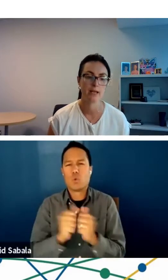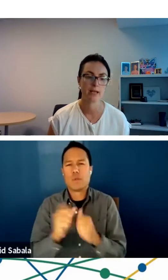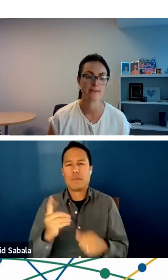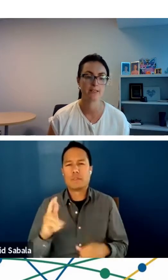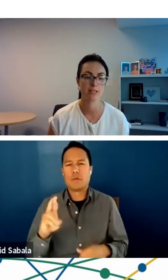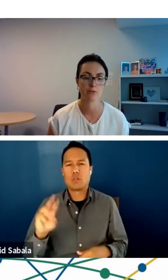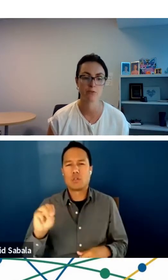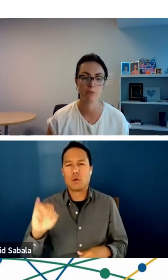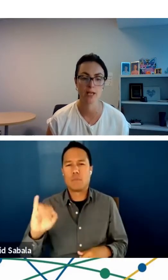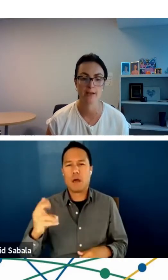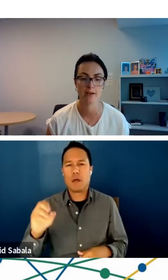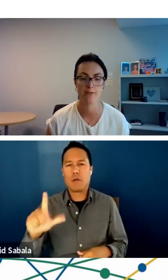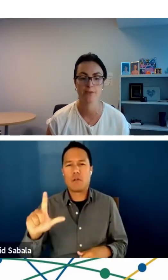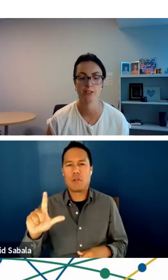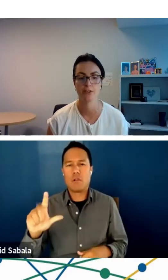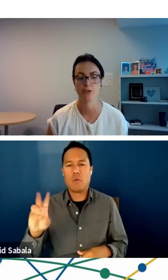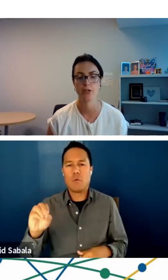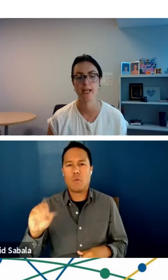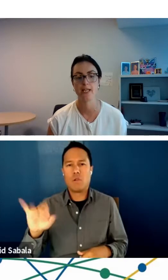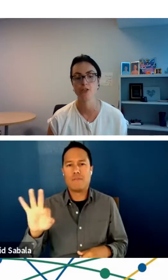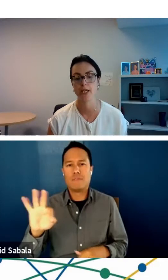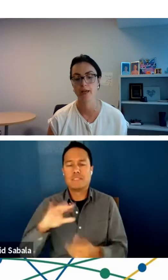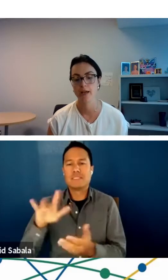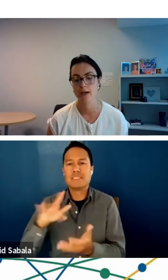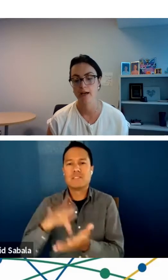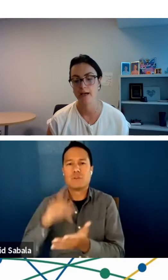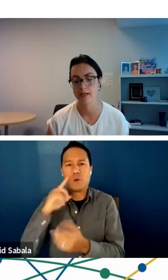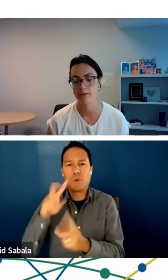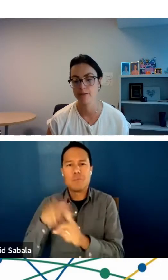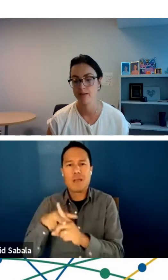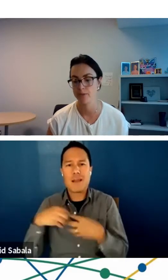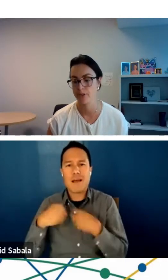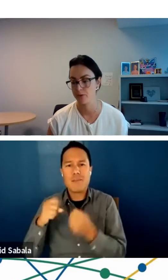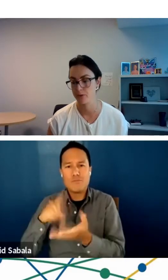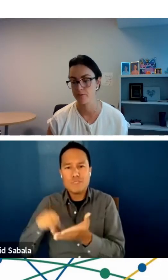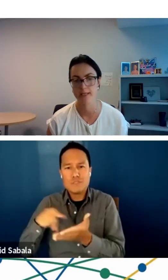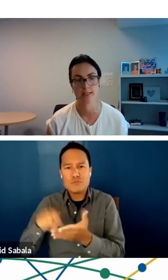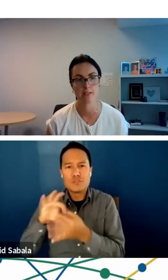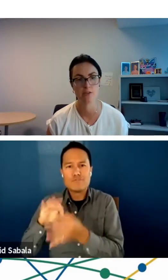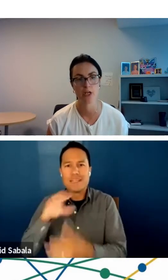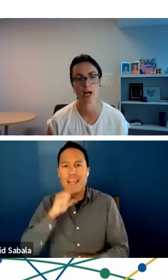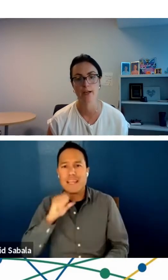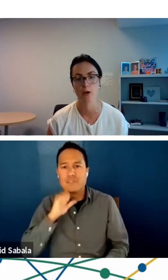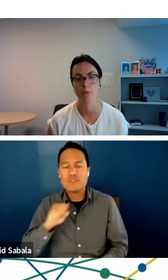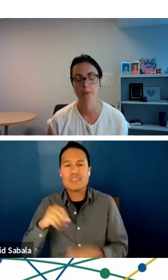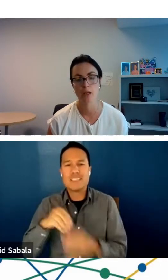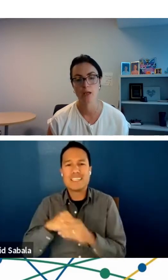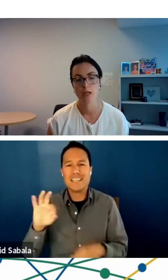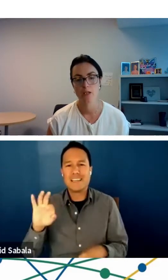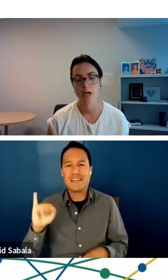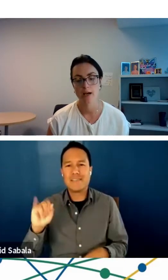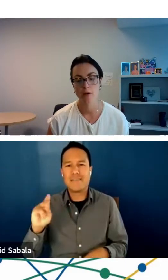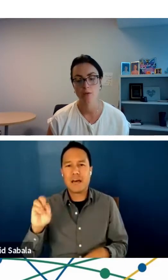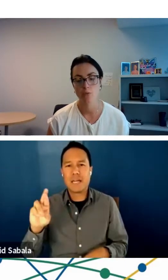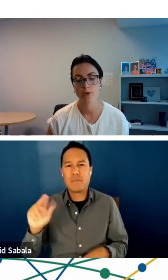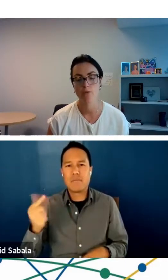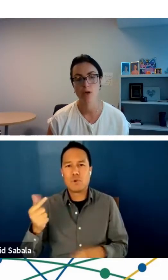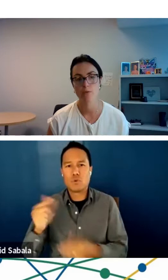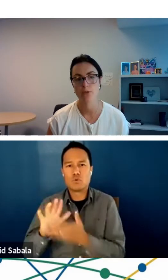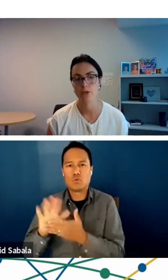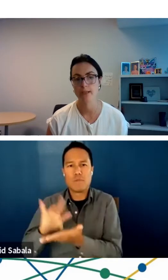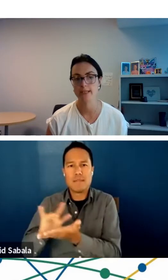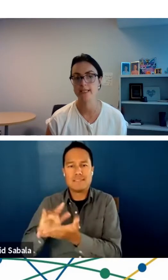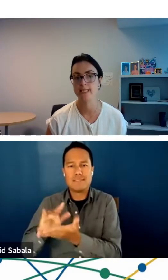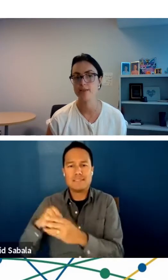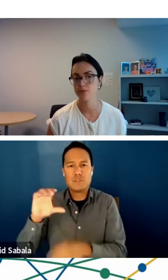Wolf at the Center for Applied Health Research on Aging in the Feinberg School of Medicine in Chicago. We